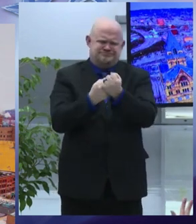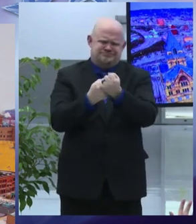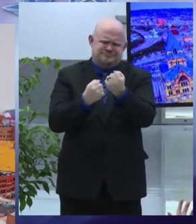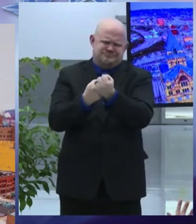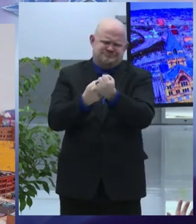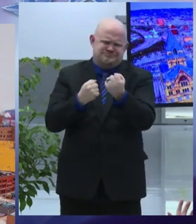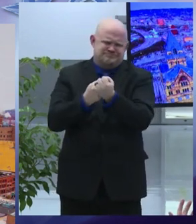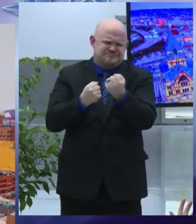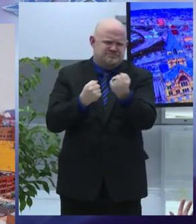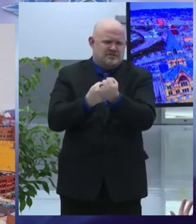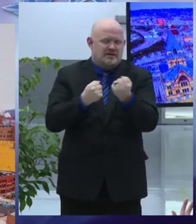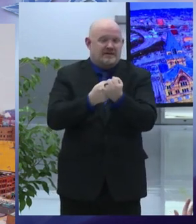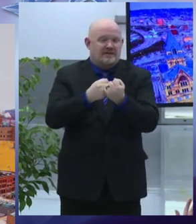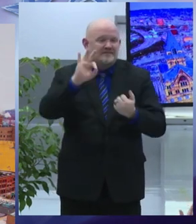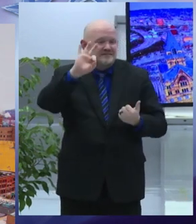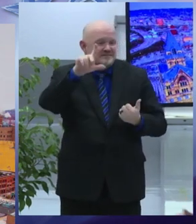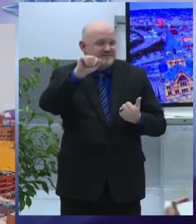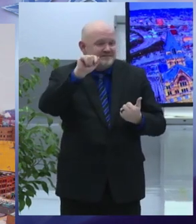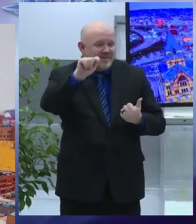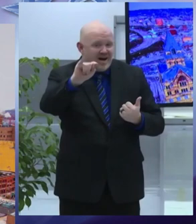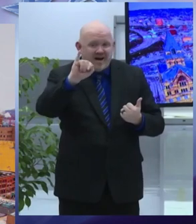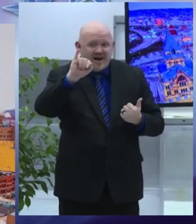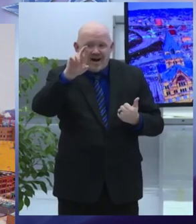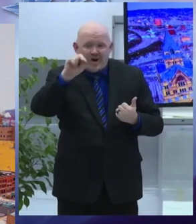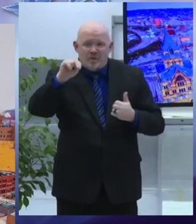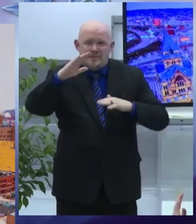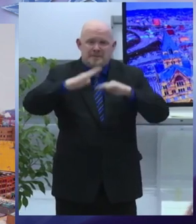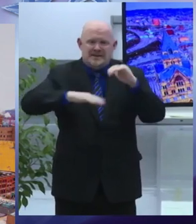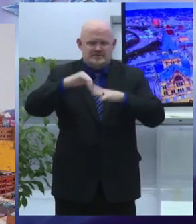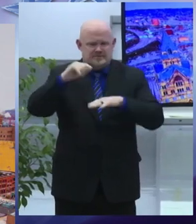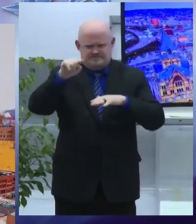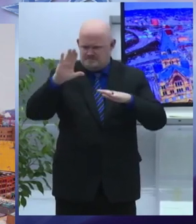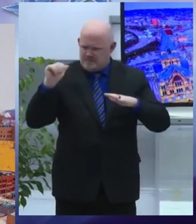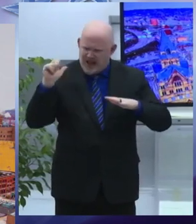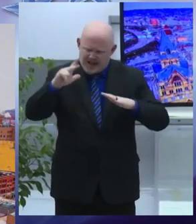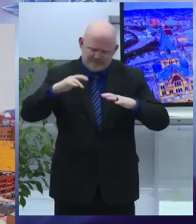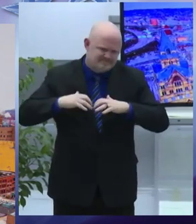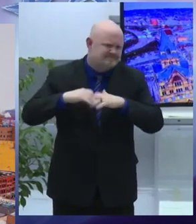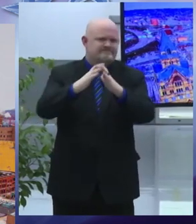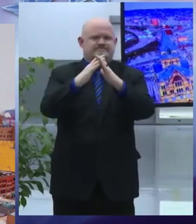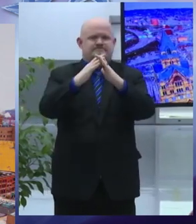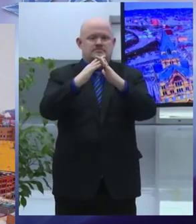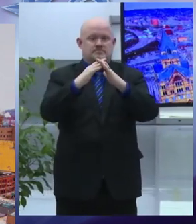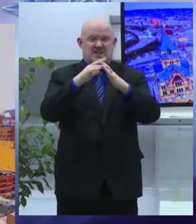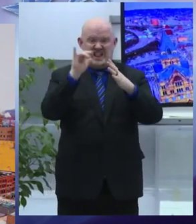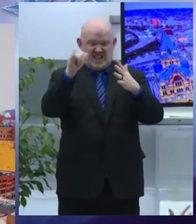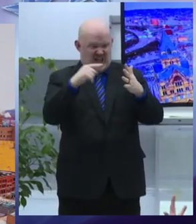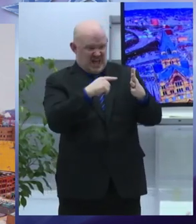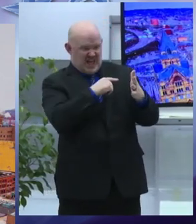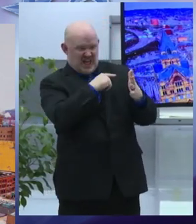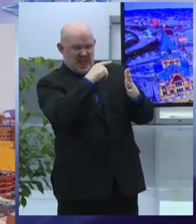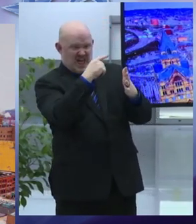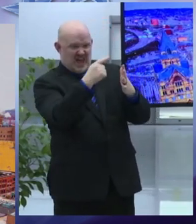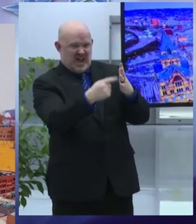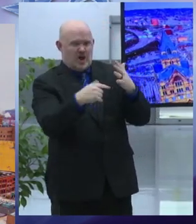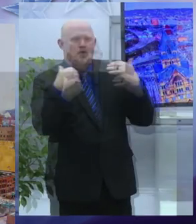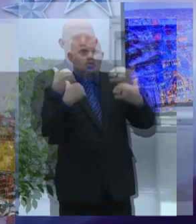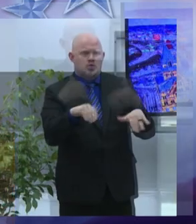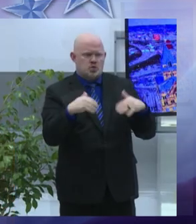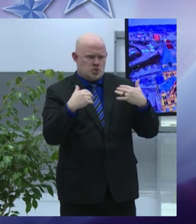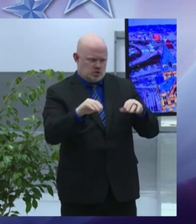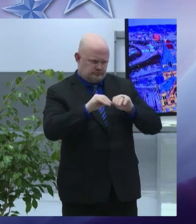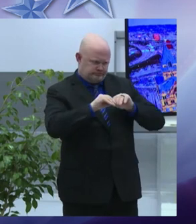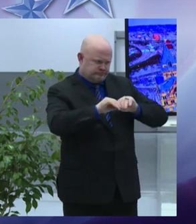the unprecedented investment we've seen downtown will undoubtedly spur additional investment in our other neighborhood business districts